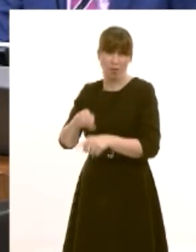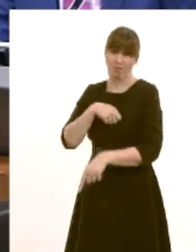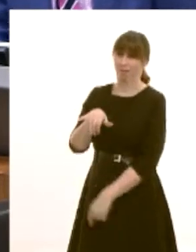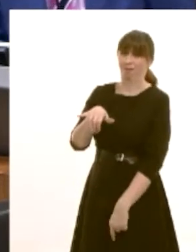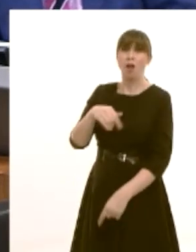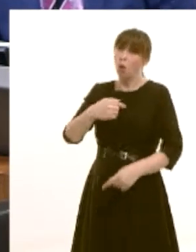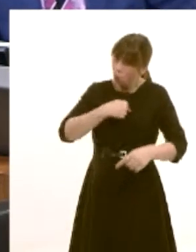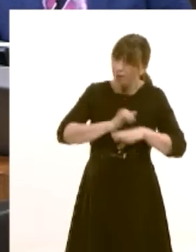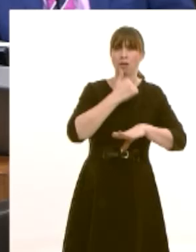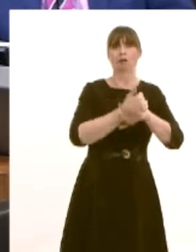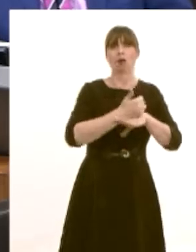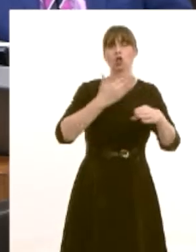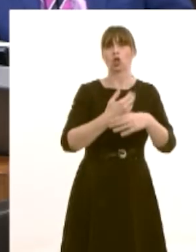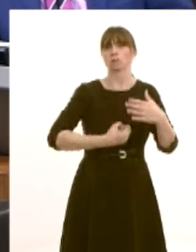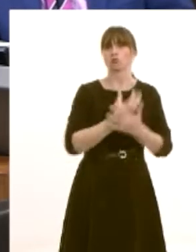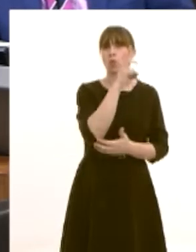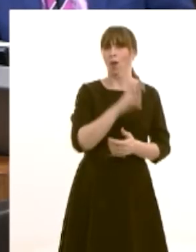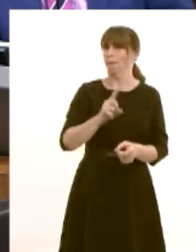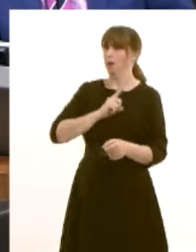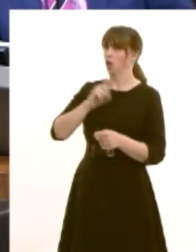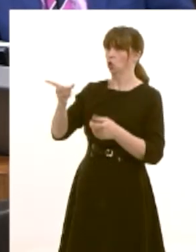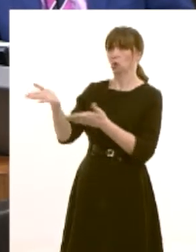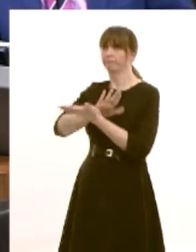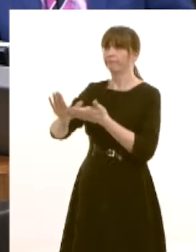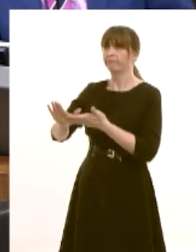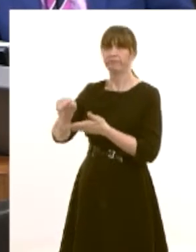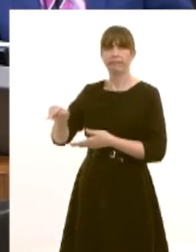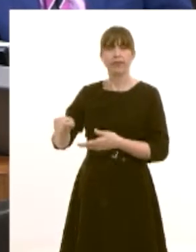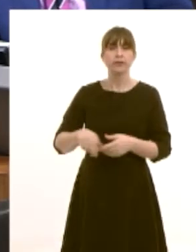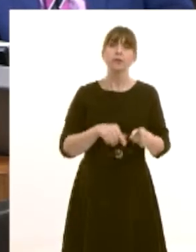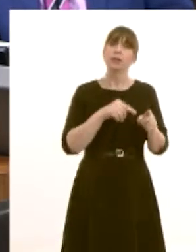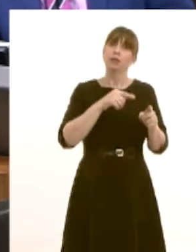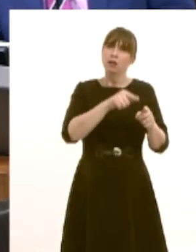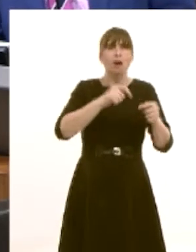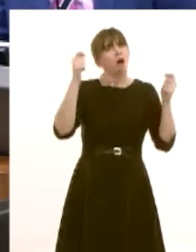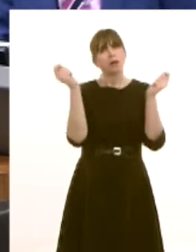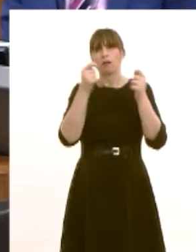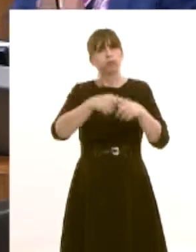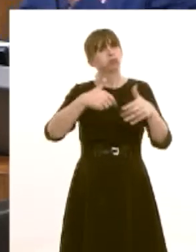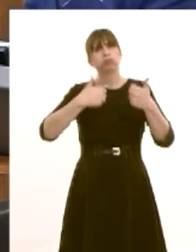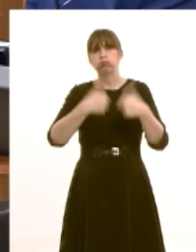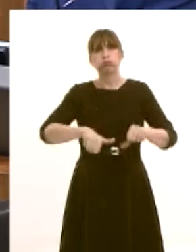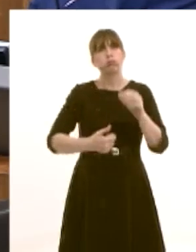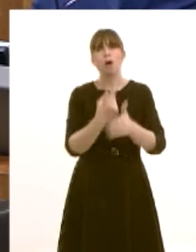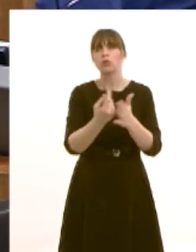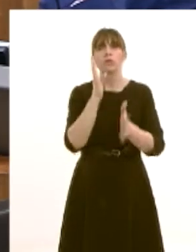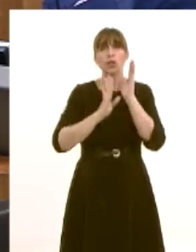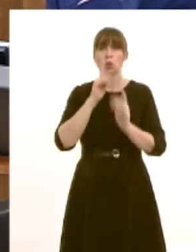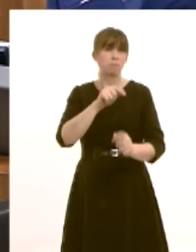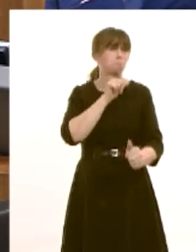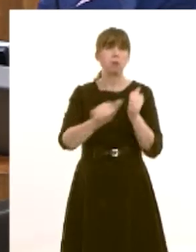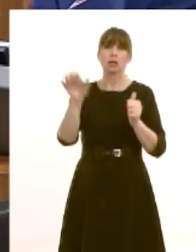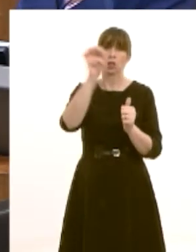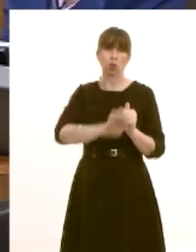jobs growth wales the most successful uh scheme for creating opportunities for young people i would argue in